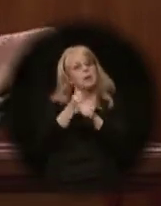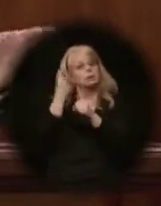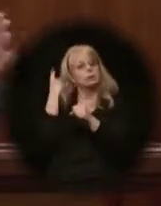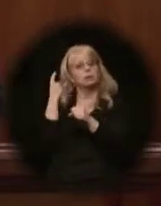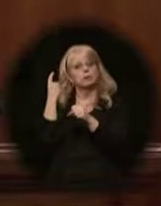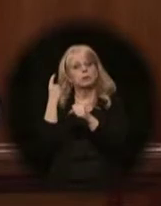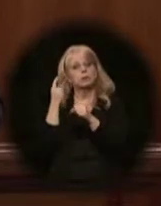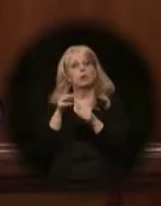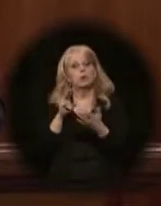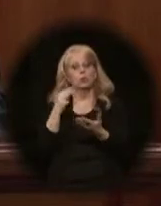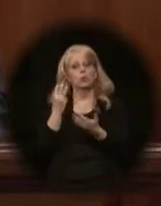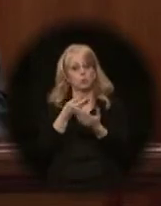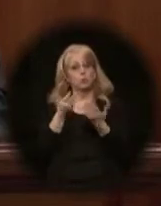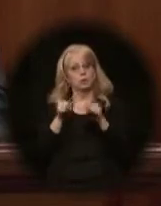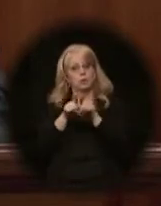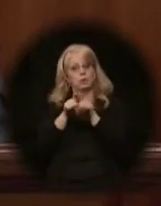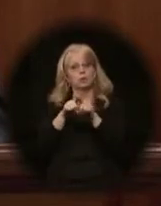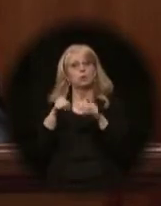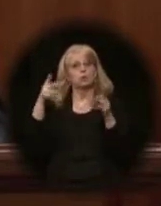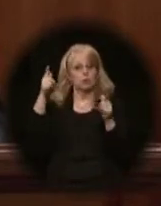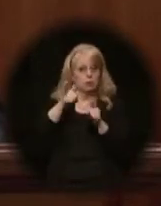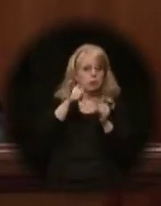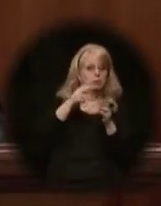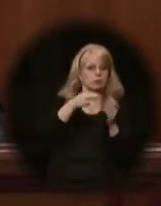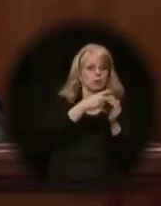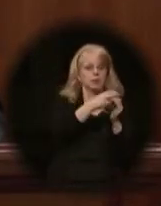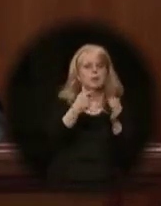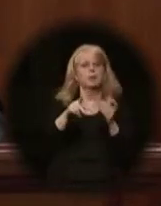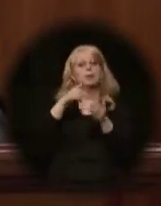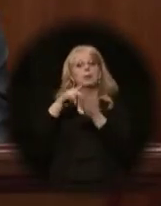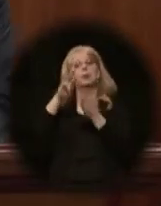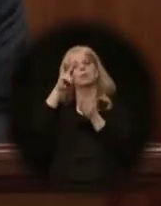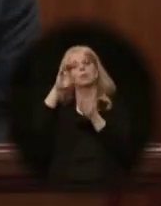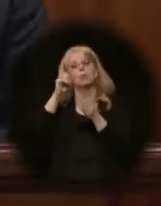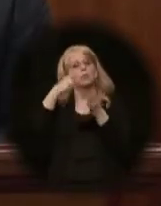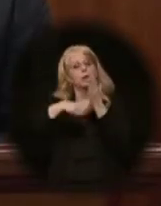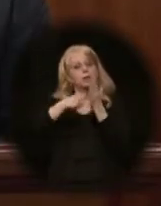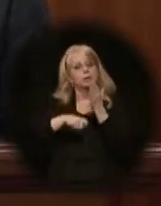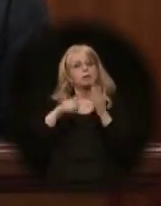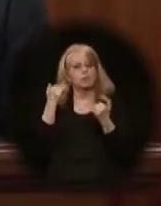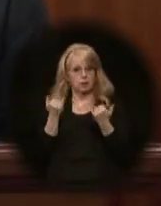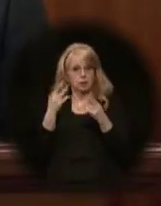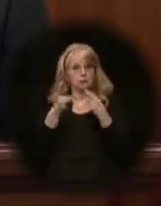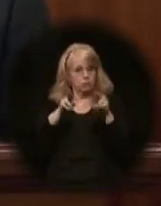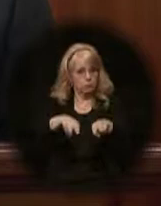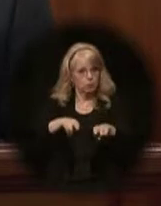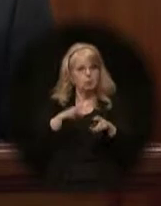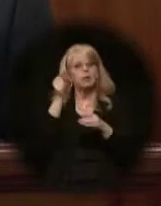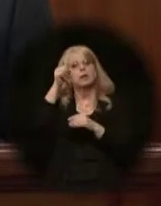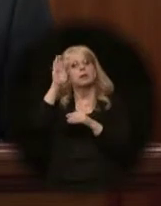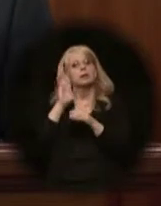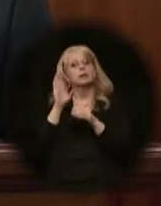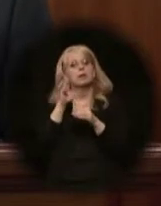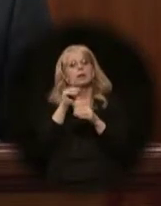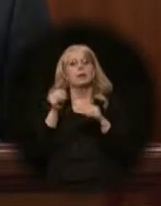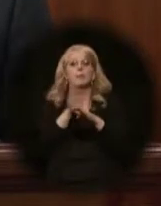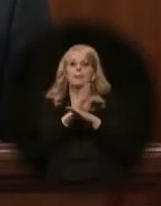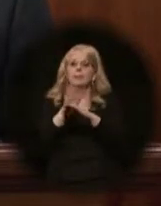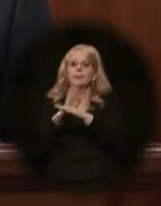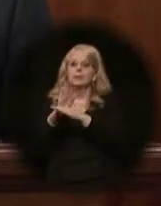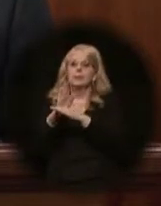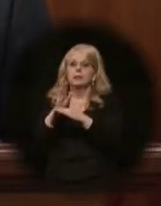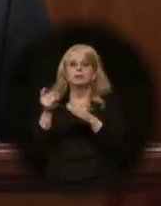we also cut payroll taxes for individual Alaskans. As a result, this year, Alaskans and Alaska businesses